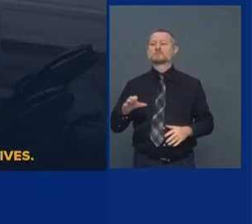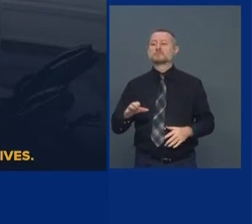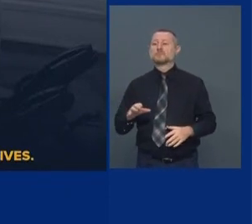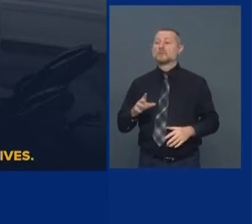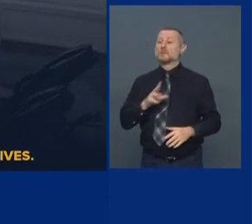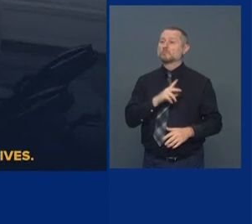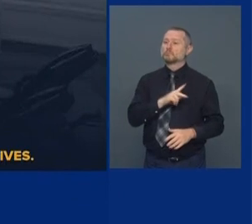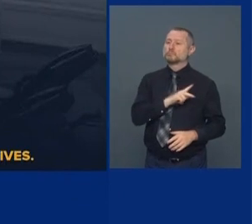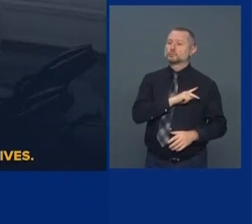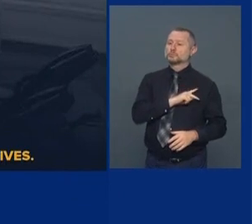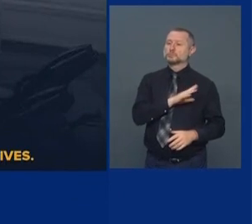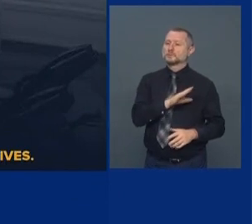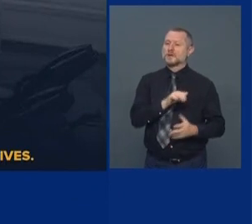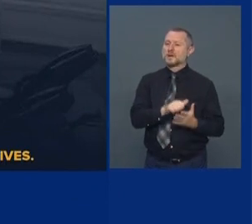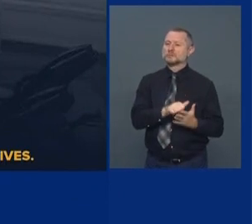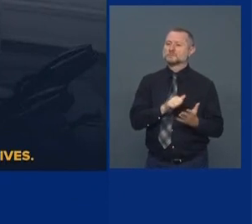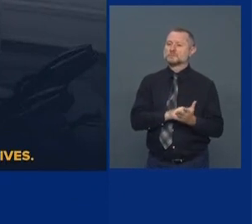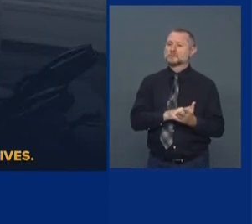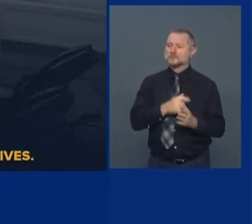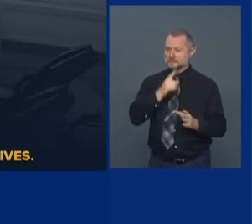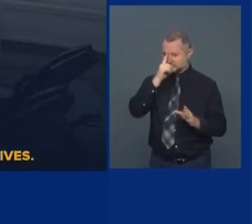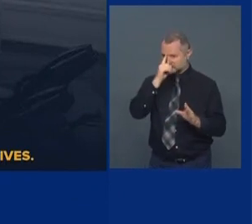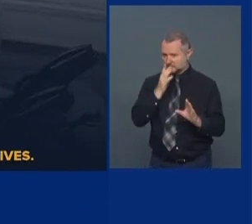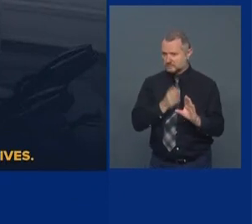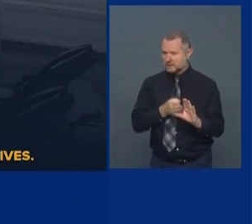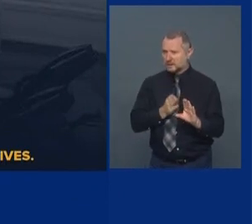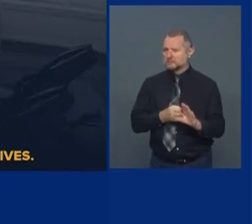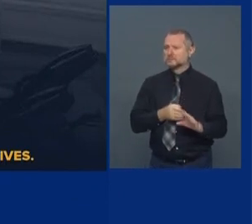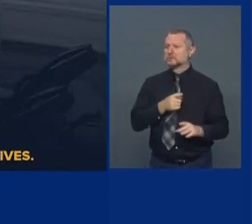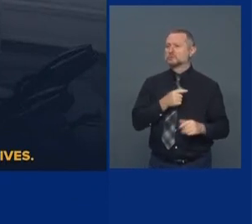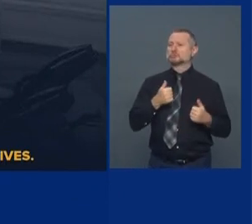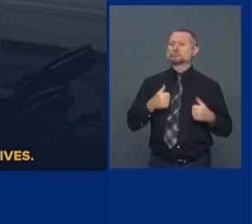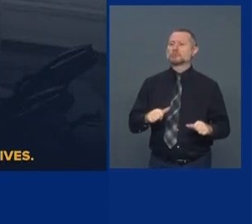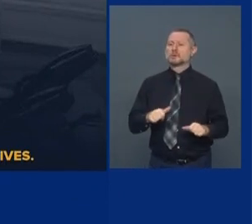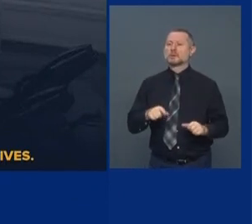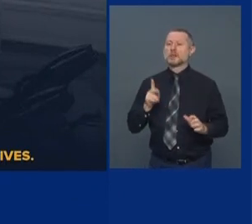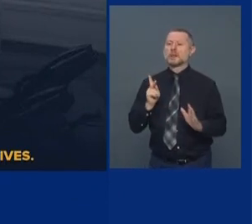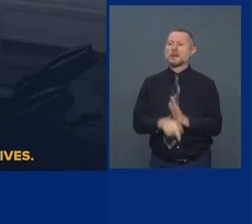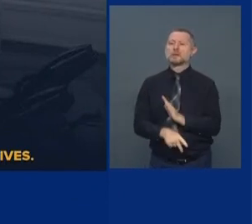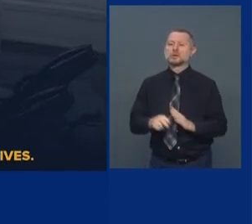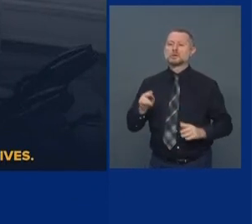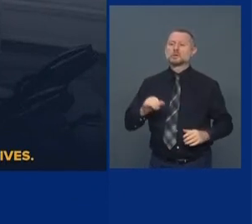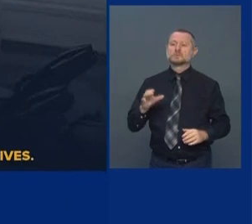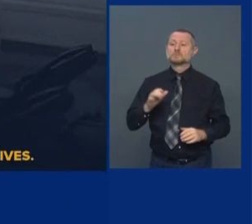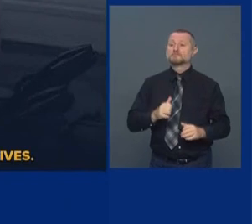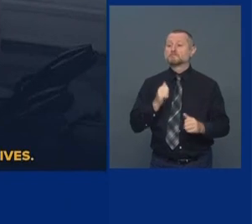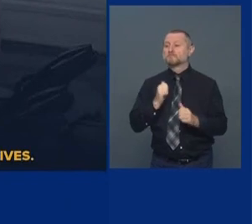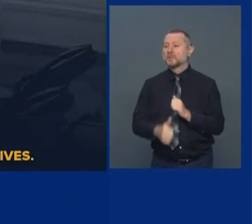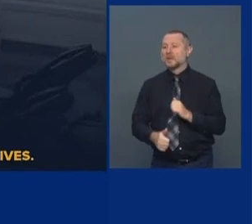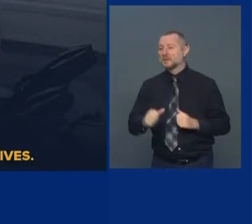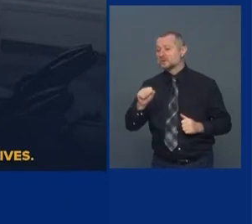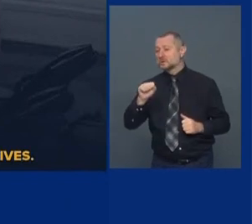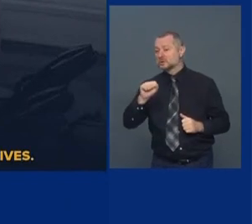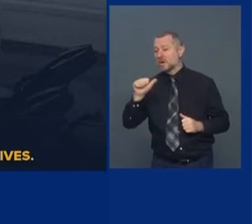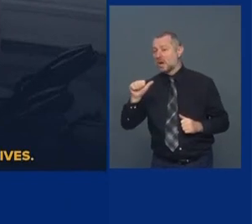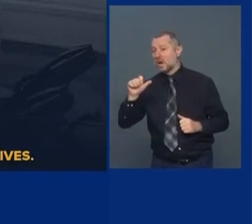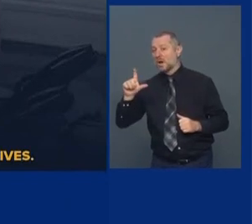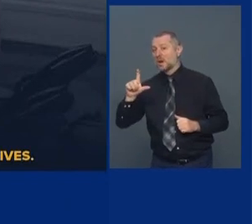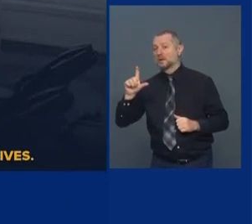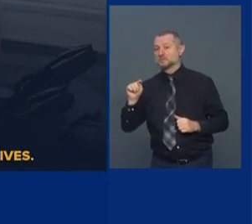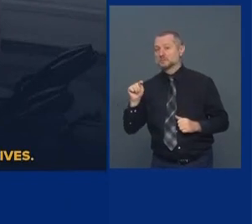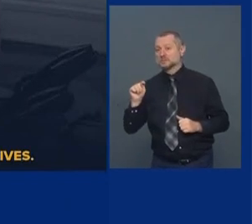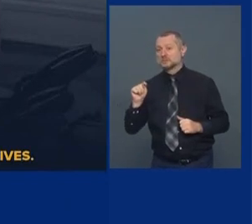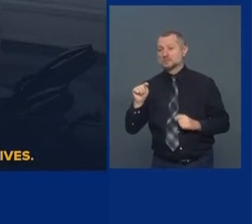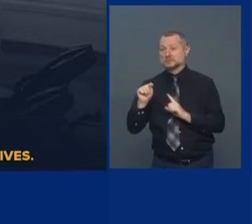trying to kill New York City. He passed SALT, which was targeted just at New York City. Tax reform